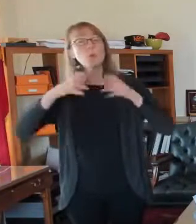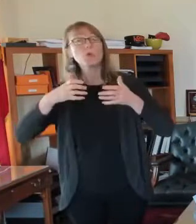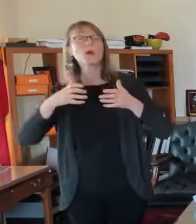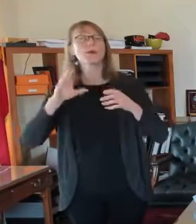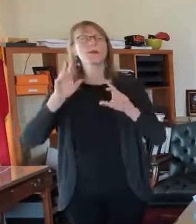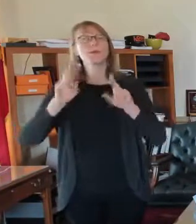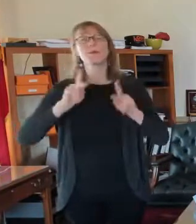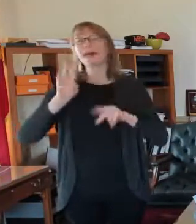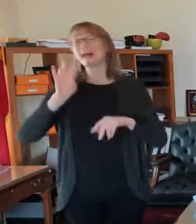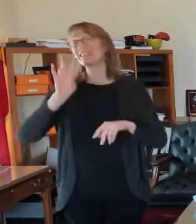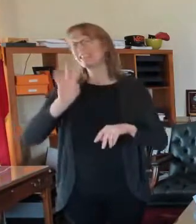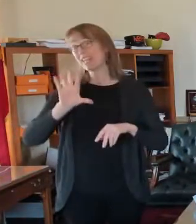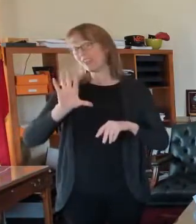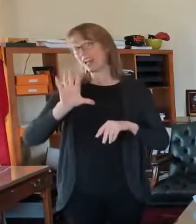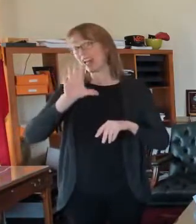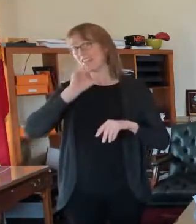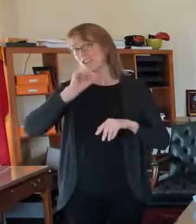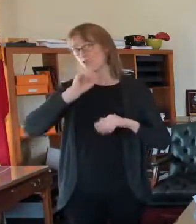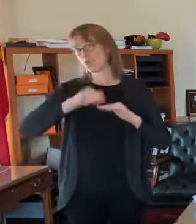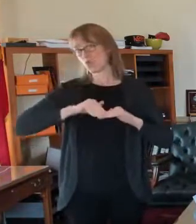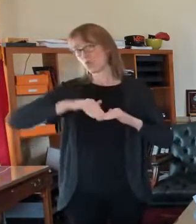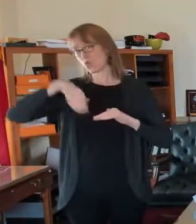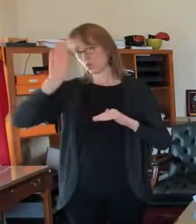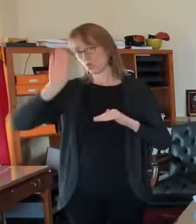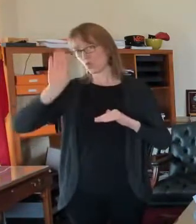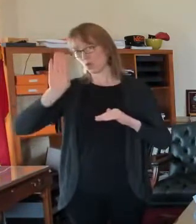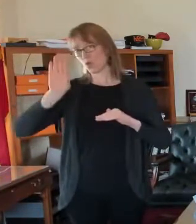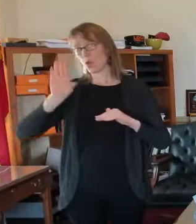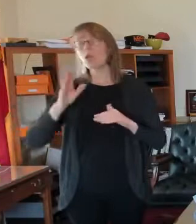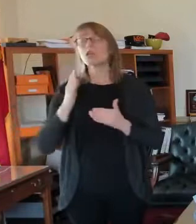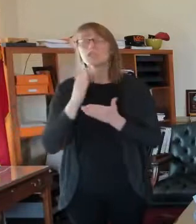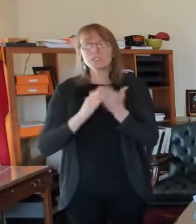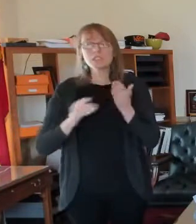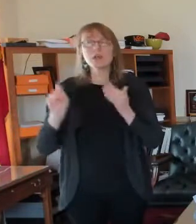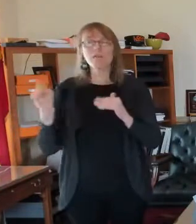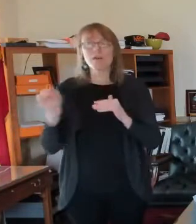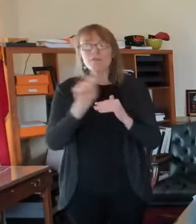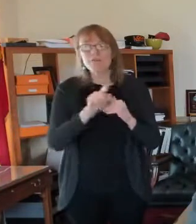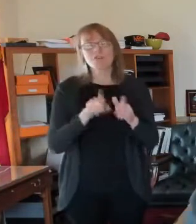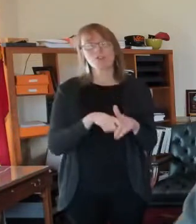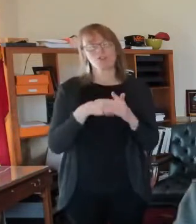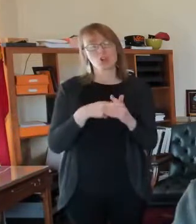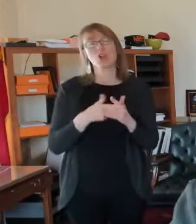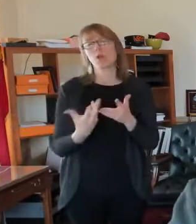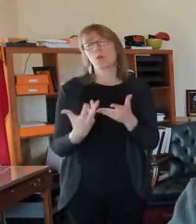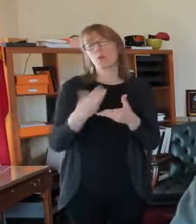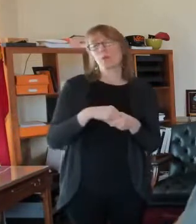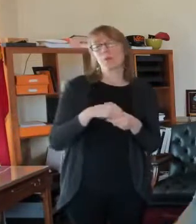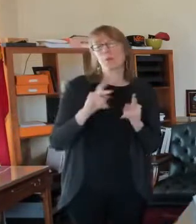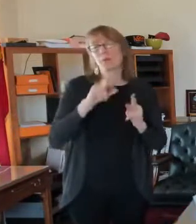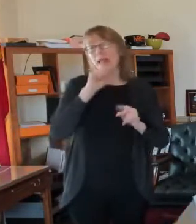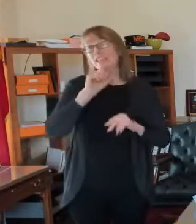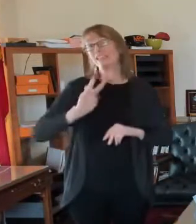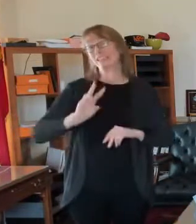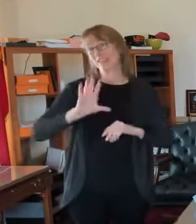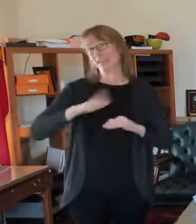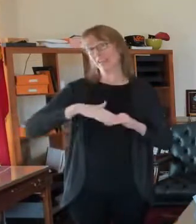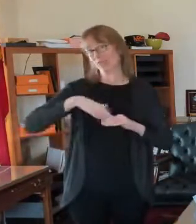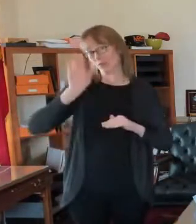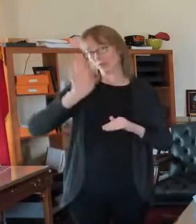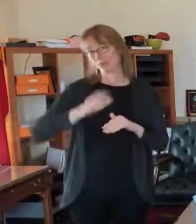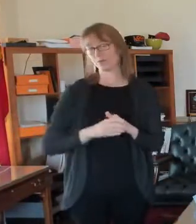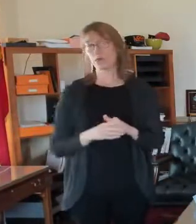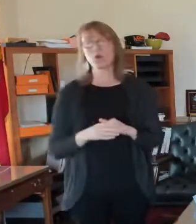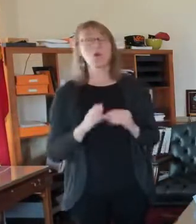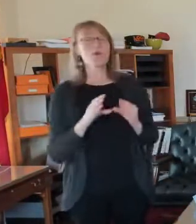I've heard some even are at 65. So, um, you know, the folks that are available right now, most of the first responders